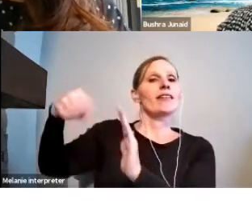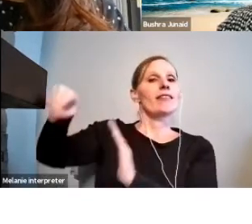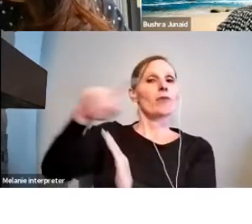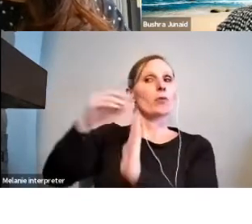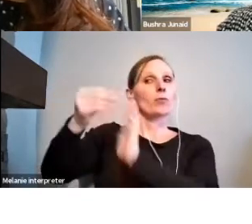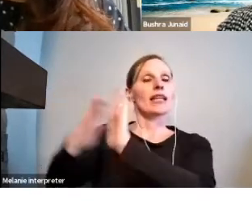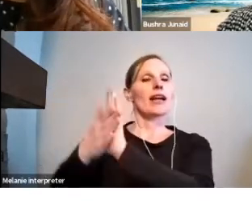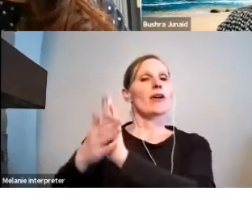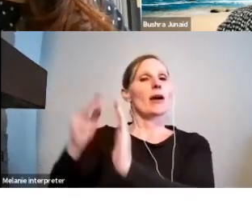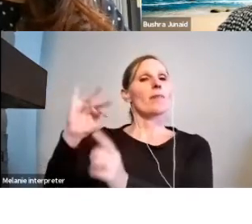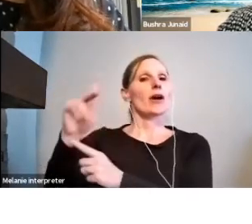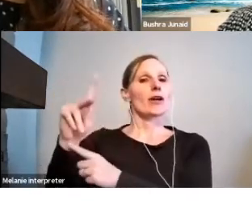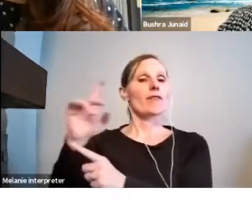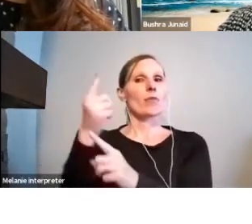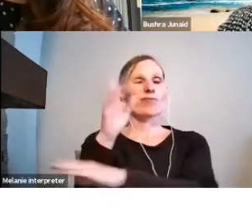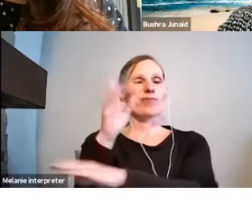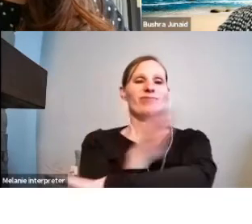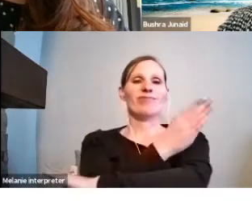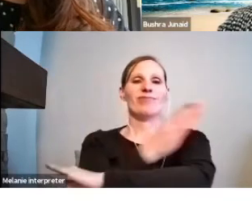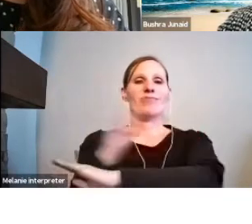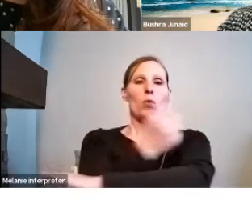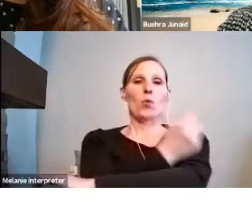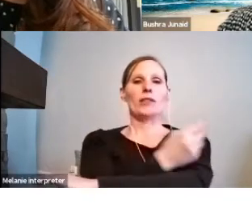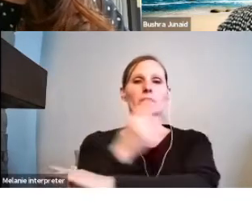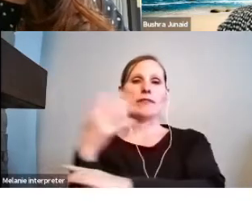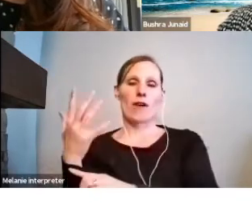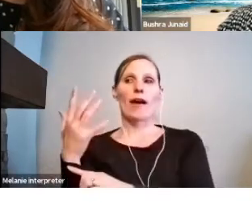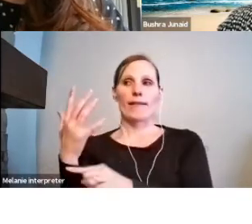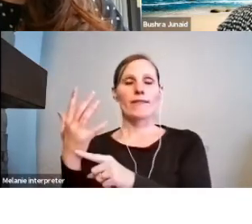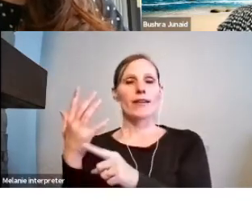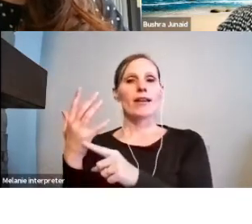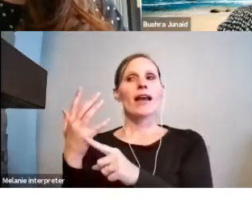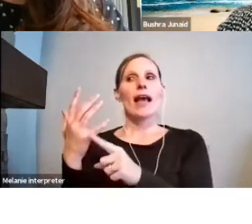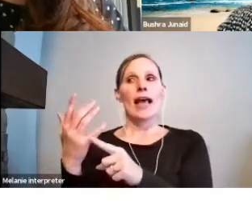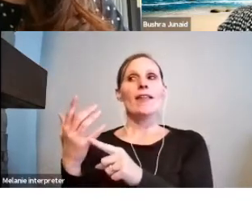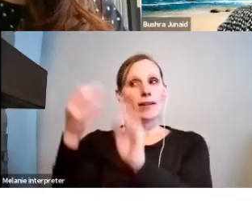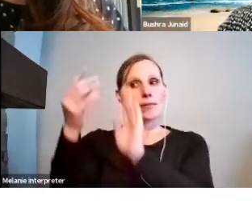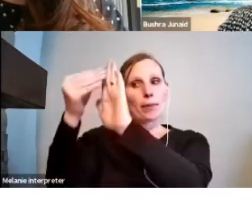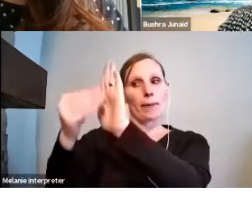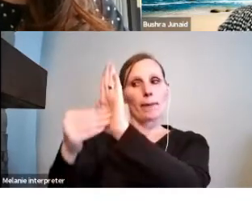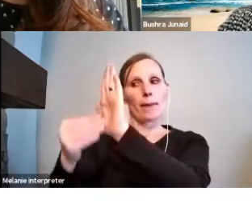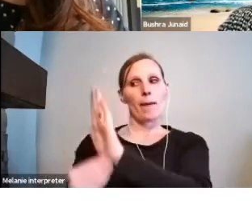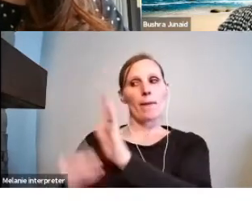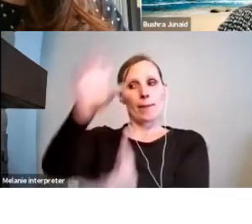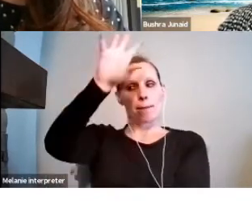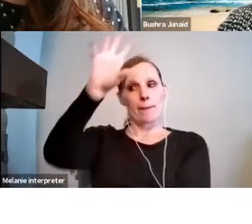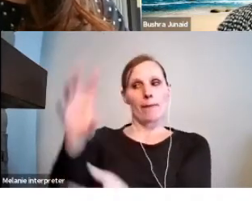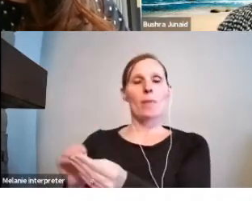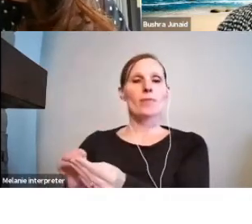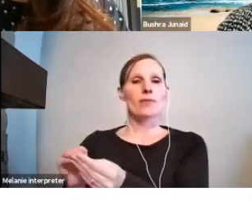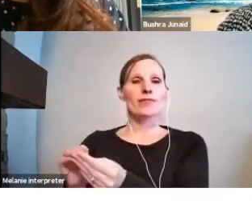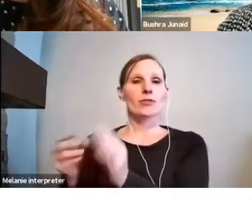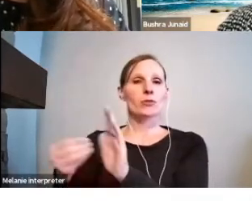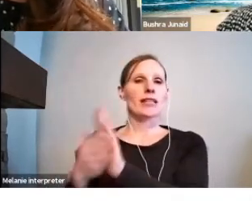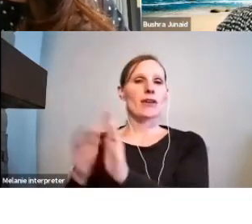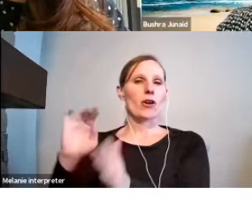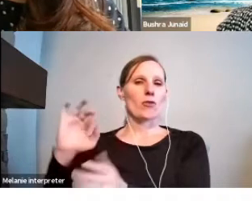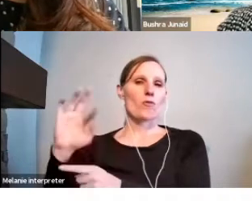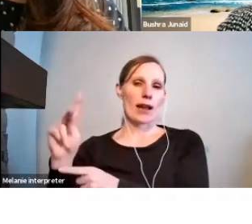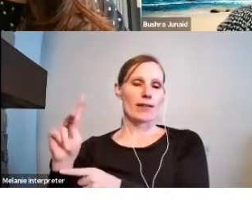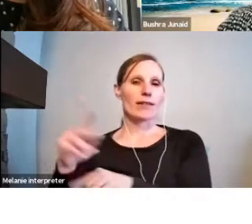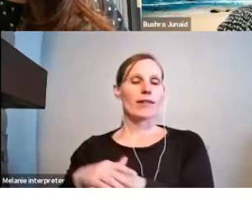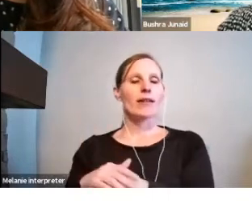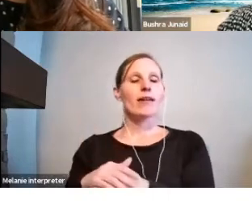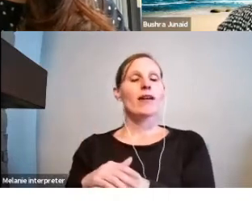These scores are then compiled and weighted, which produces a ranking of the applications received. In looking at